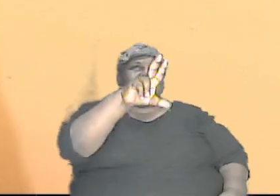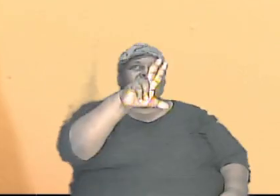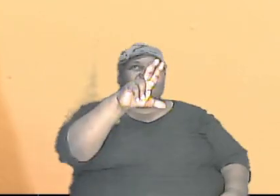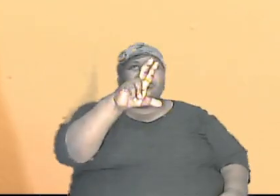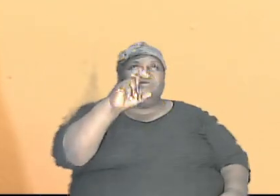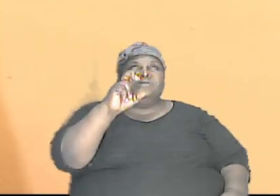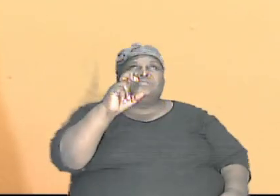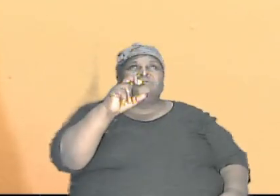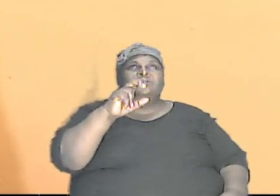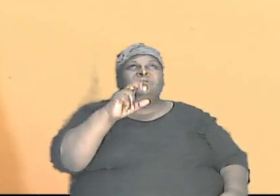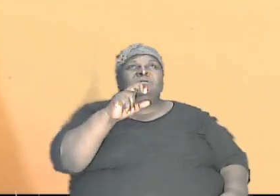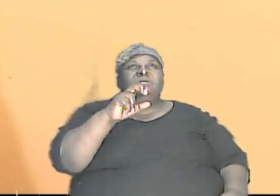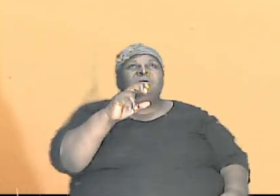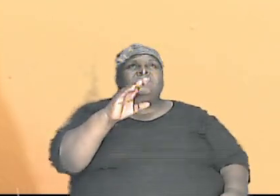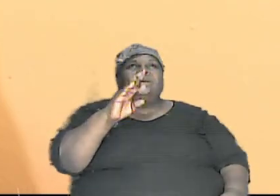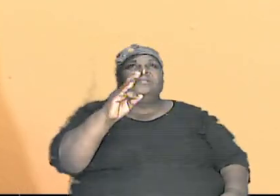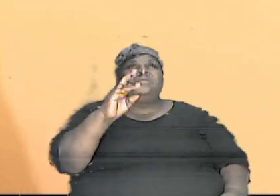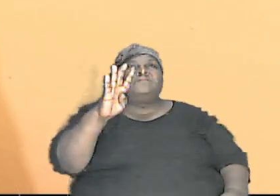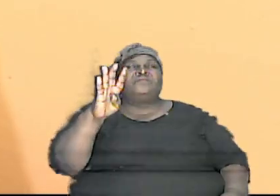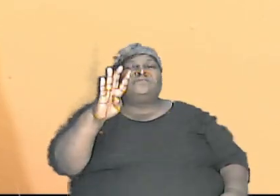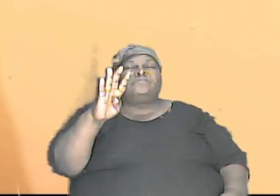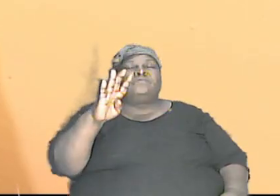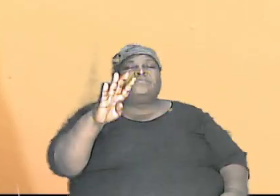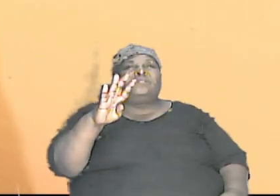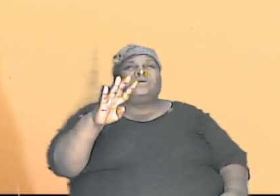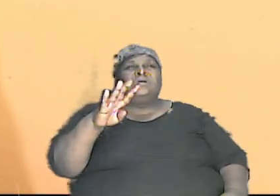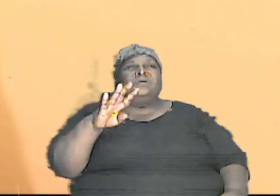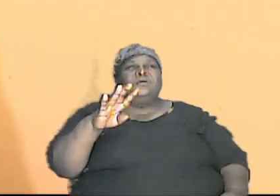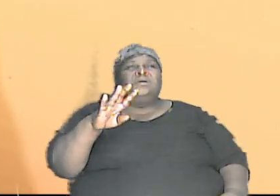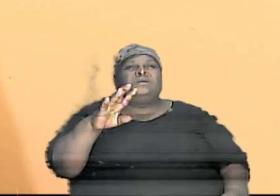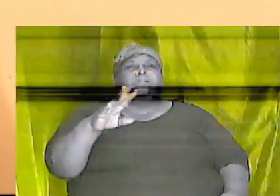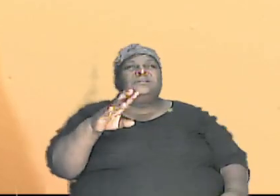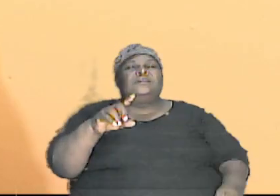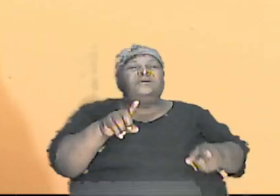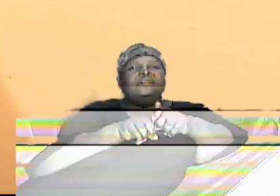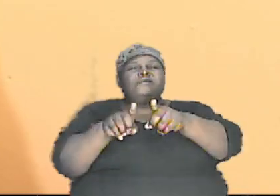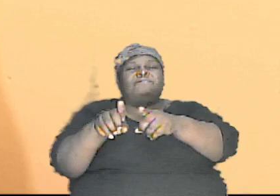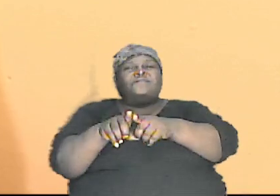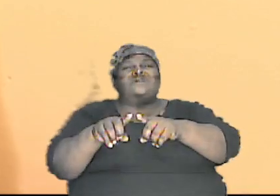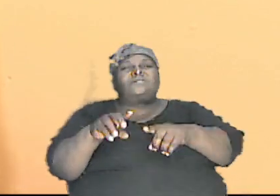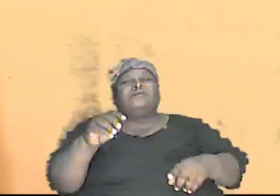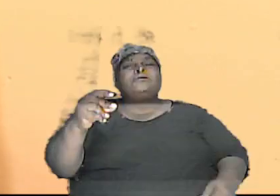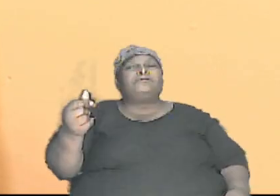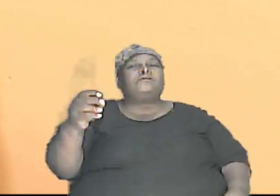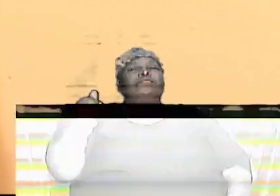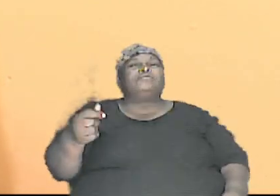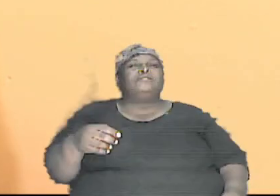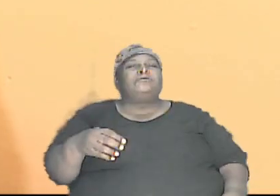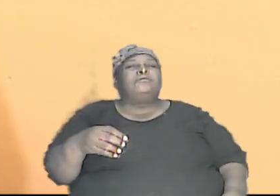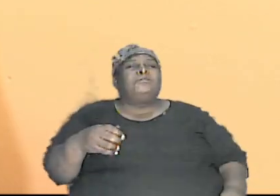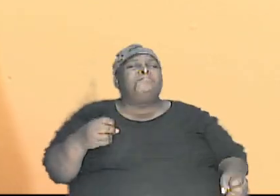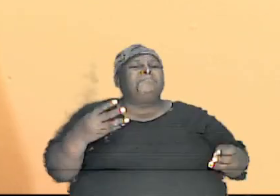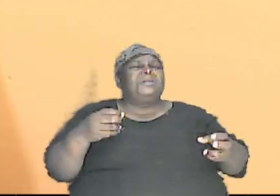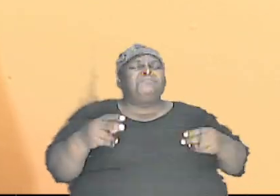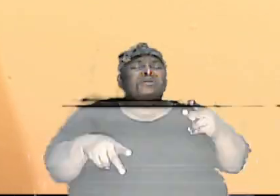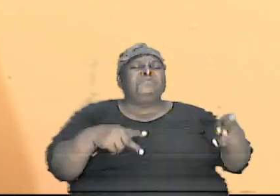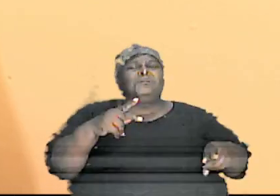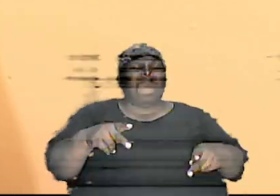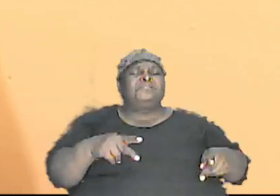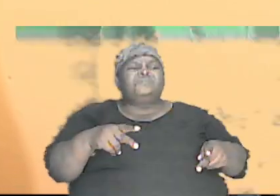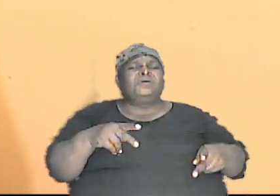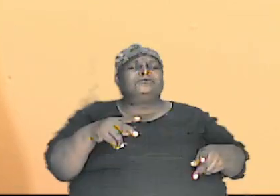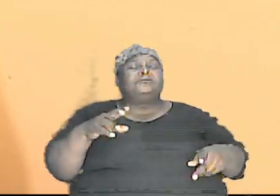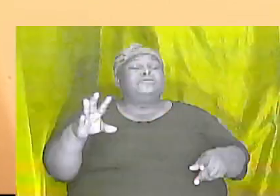folks didn't know and don't know that there are dogs that are existing today that were never around